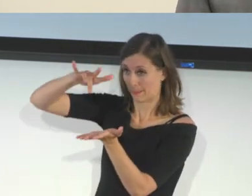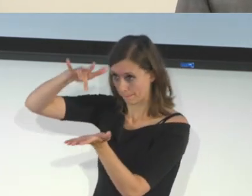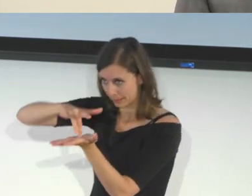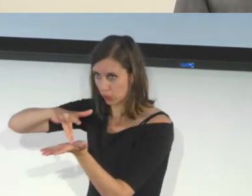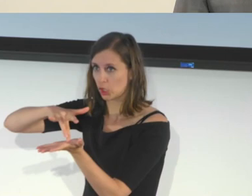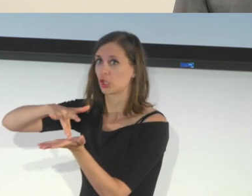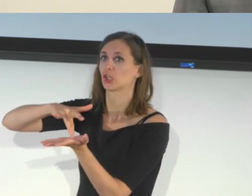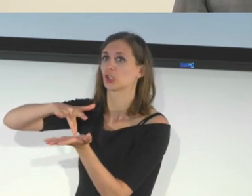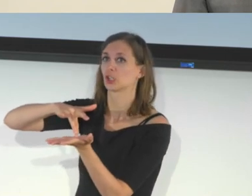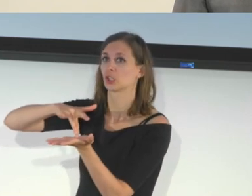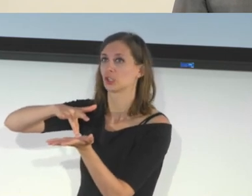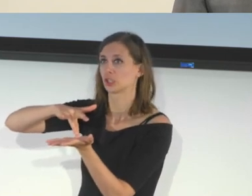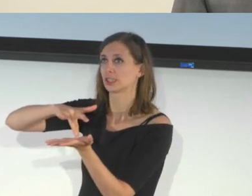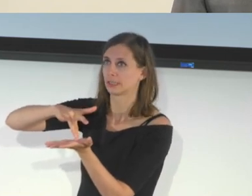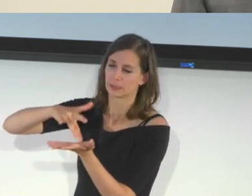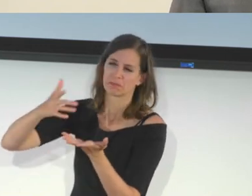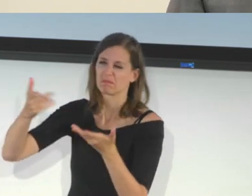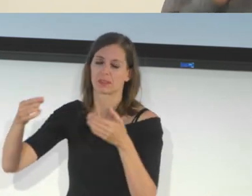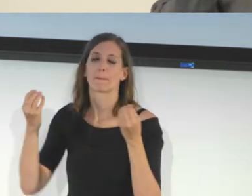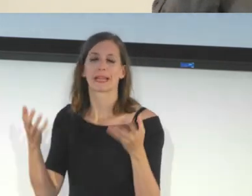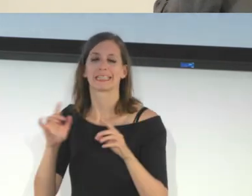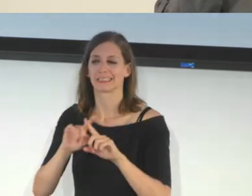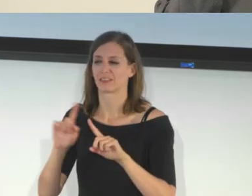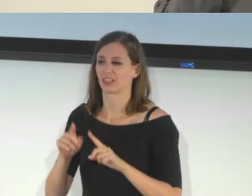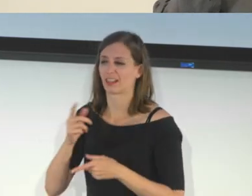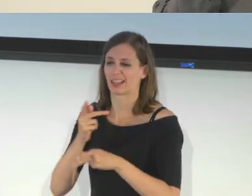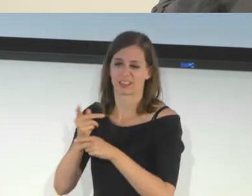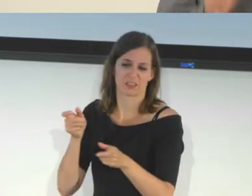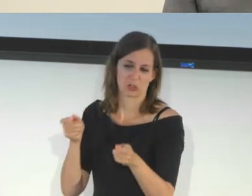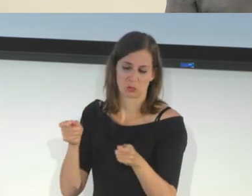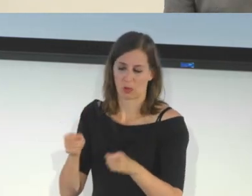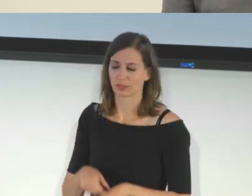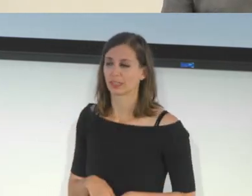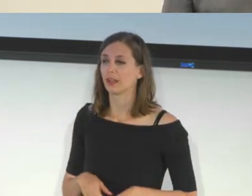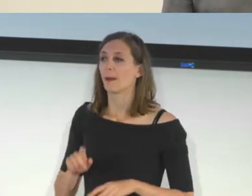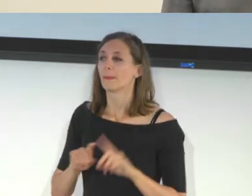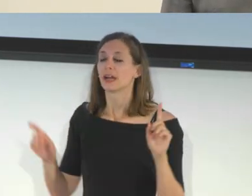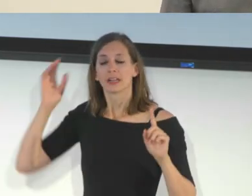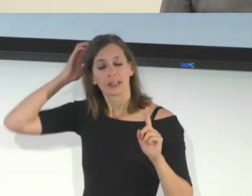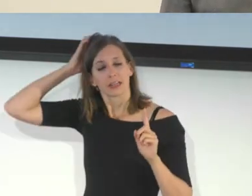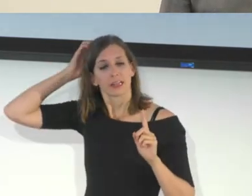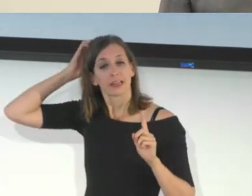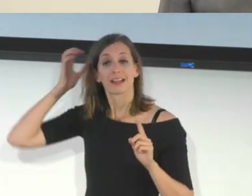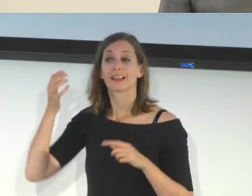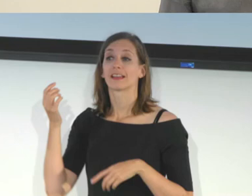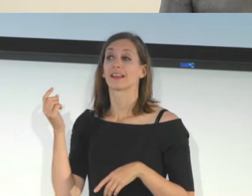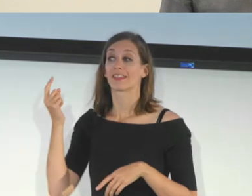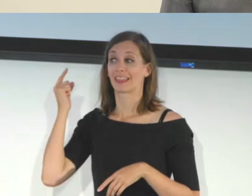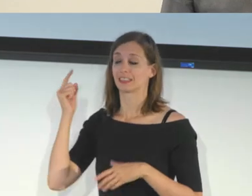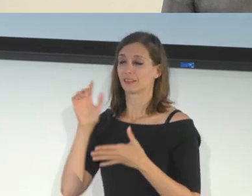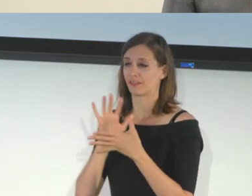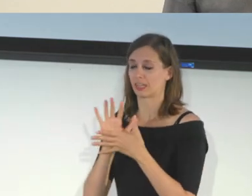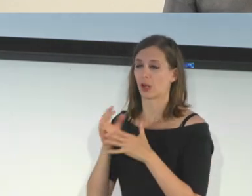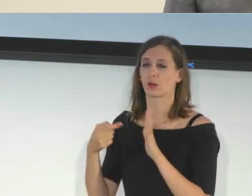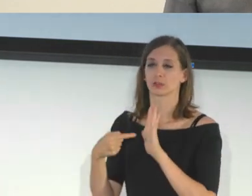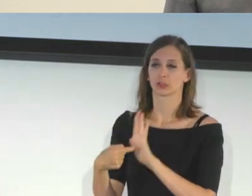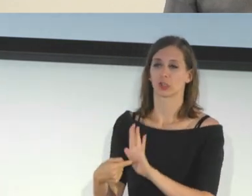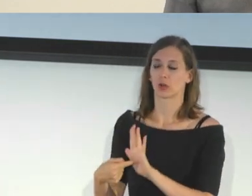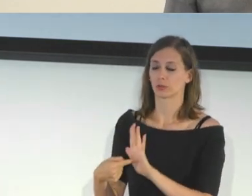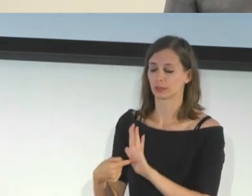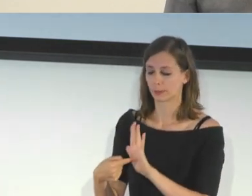and so on. So on this one, in the part of the video that we will put in, they will